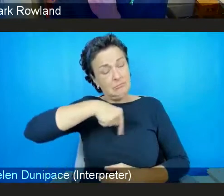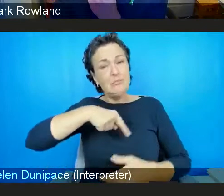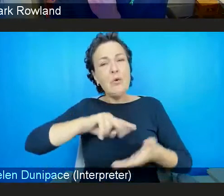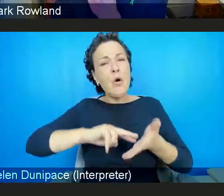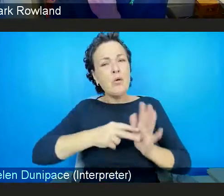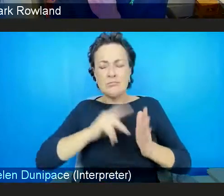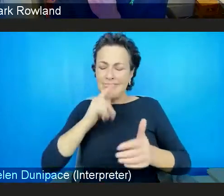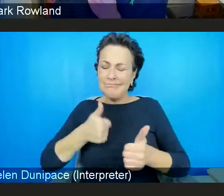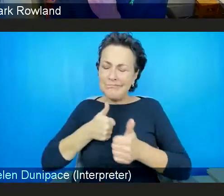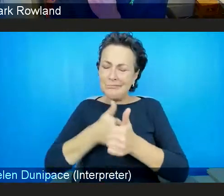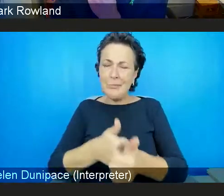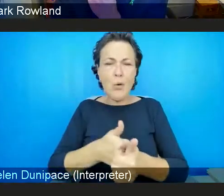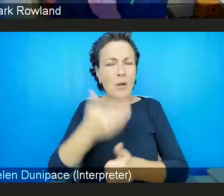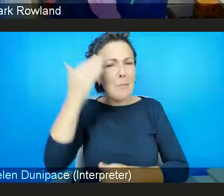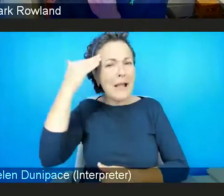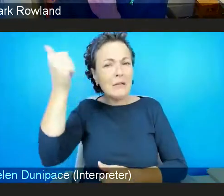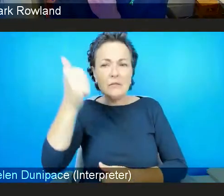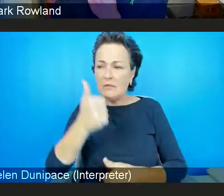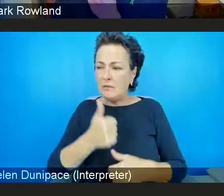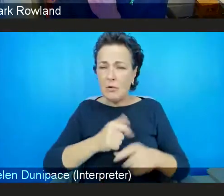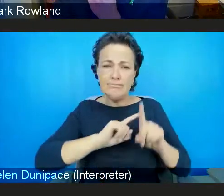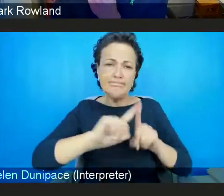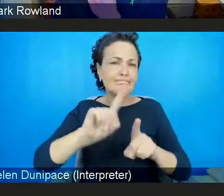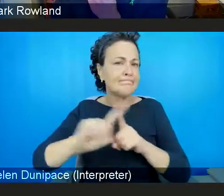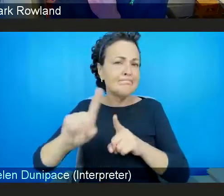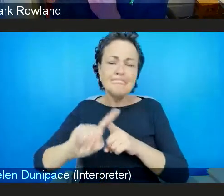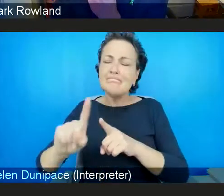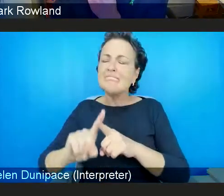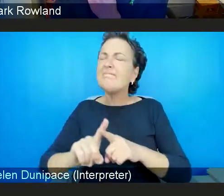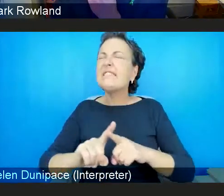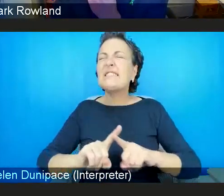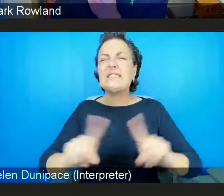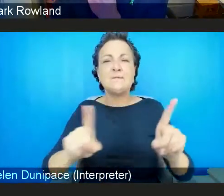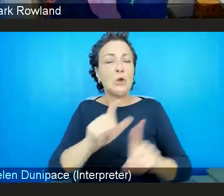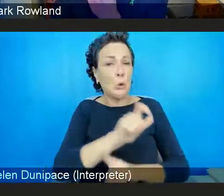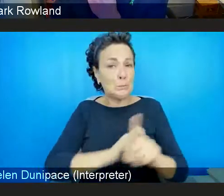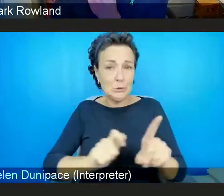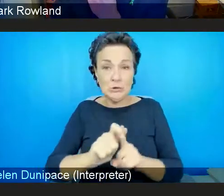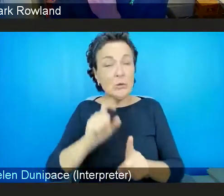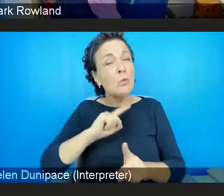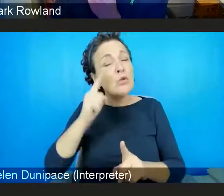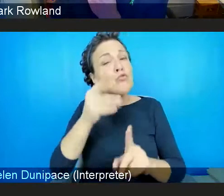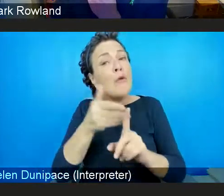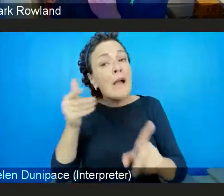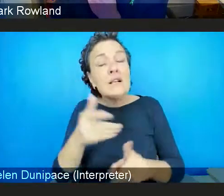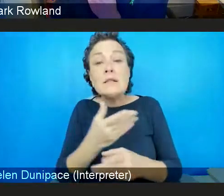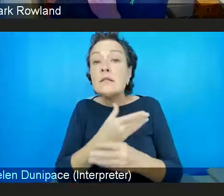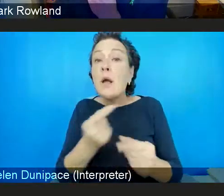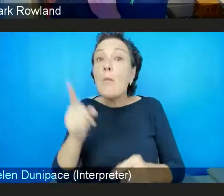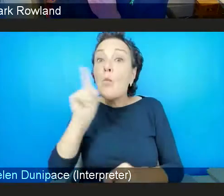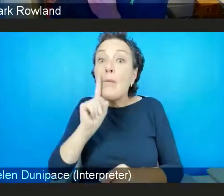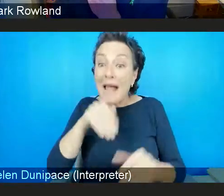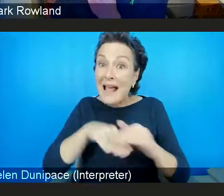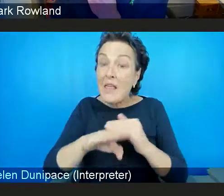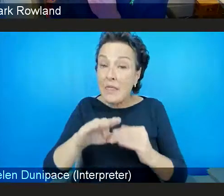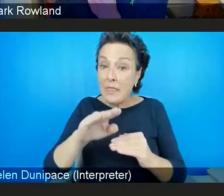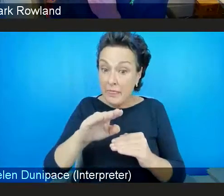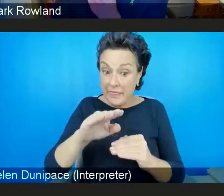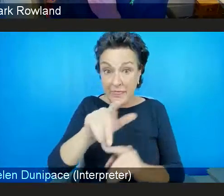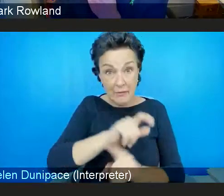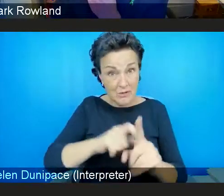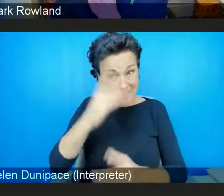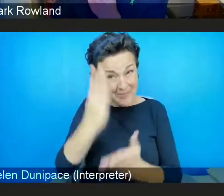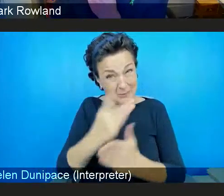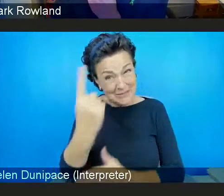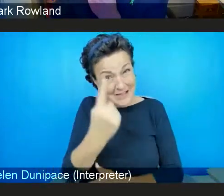of women in communities. And we very much recognize that the women within the communities are the experts. So we have a champions